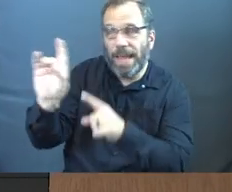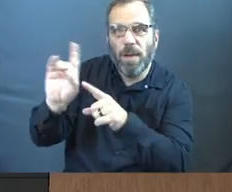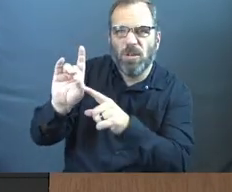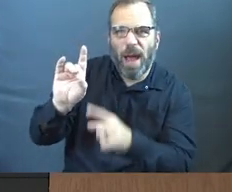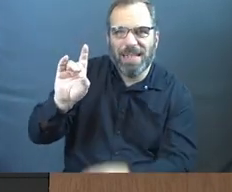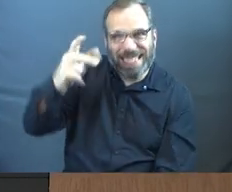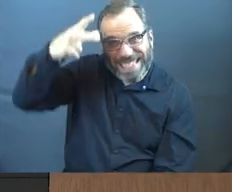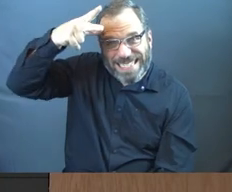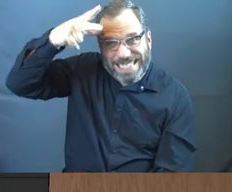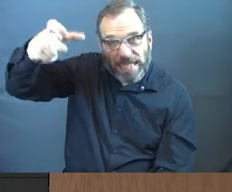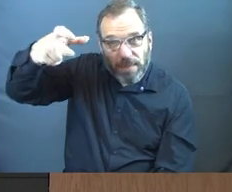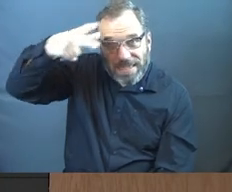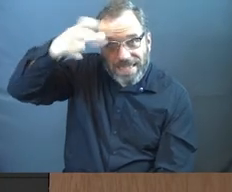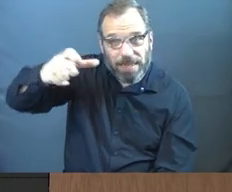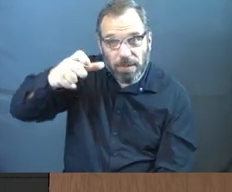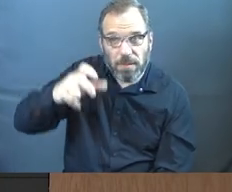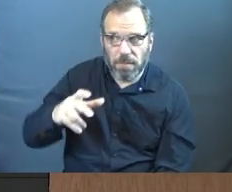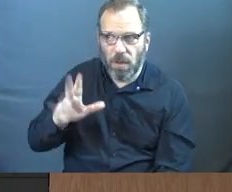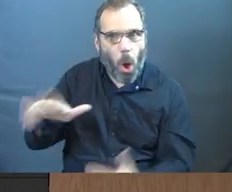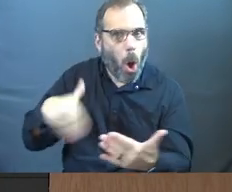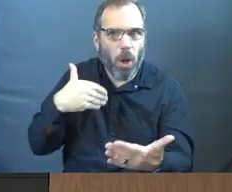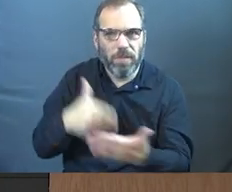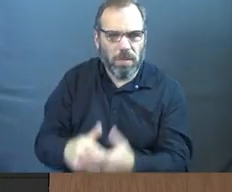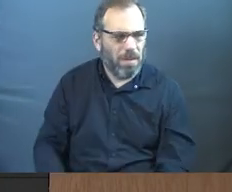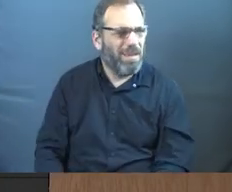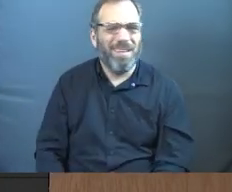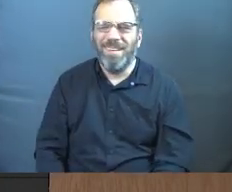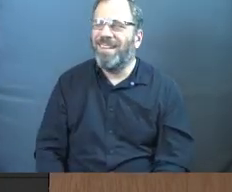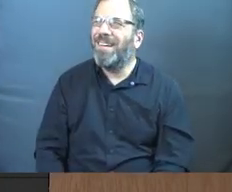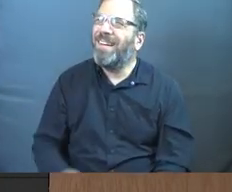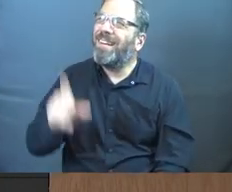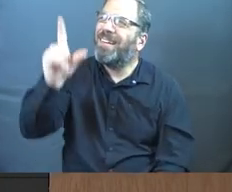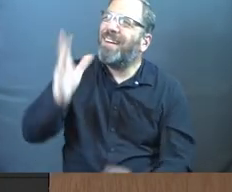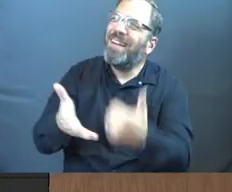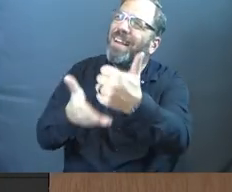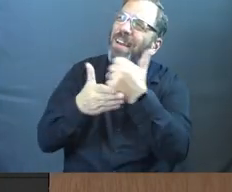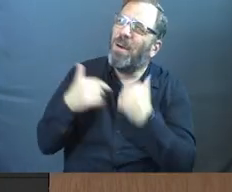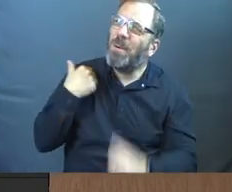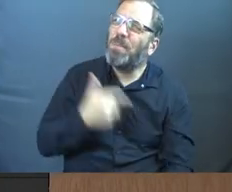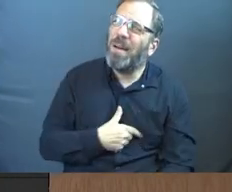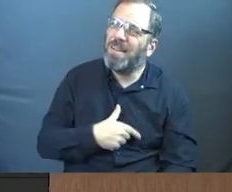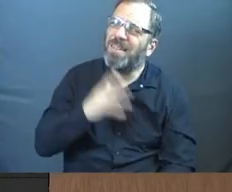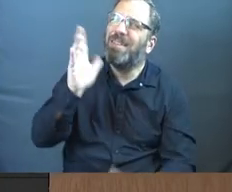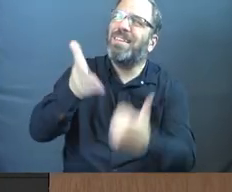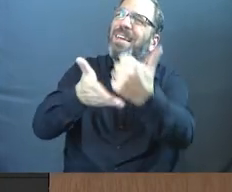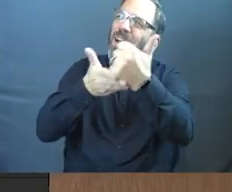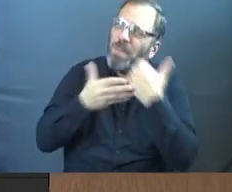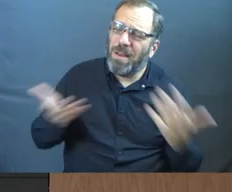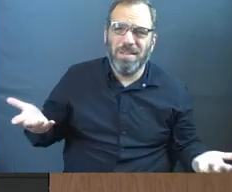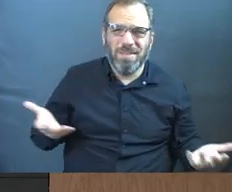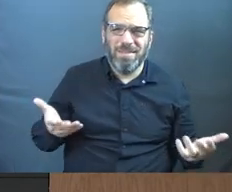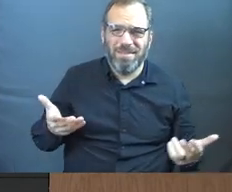demons, all of them. God help us. God help us.